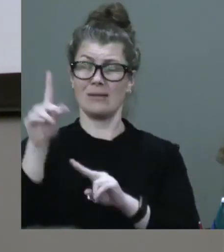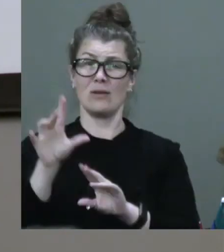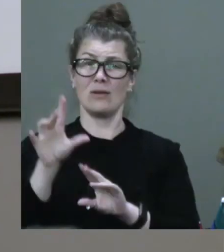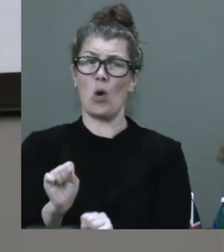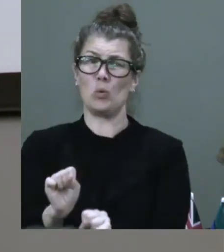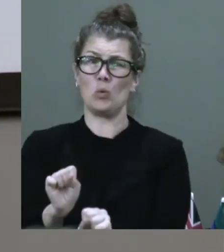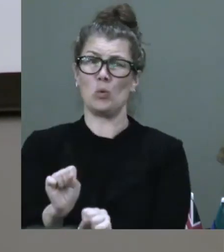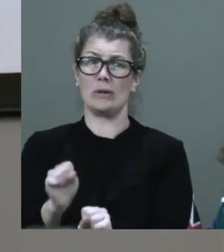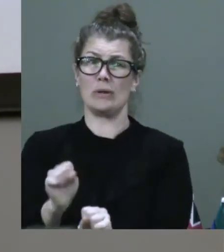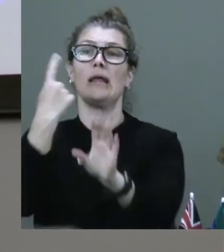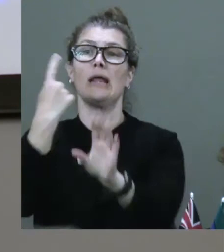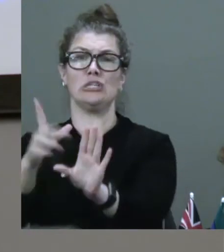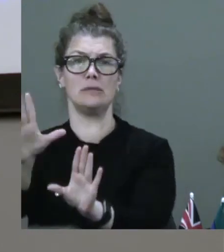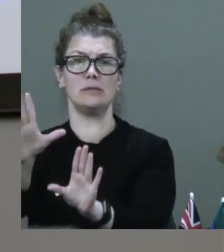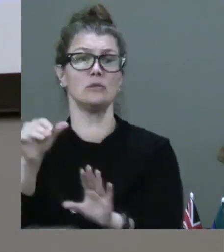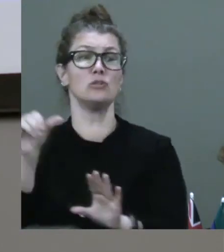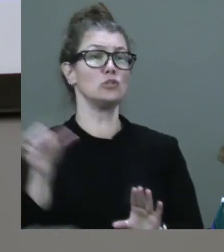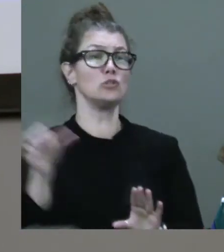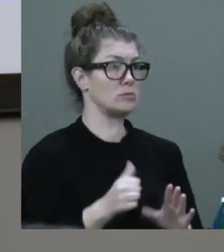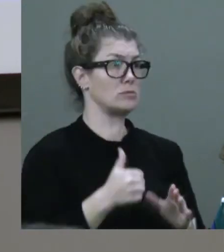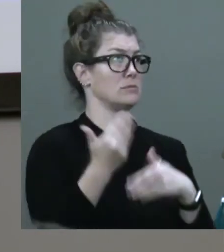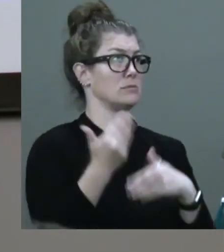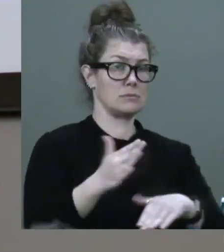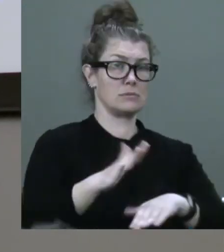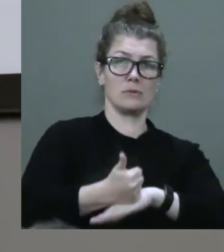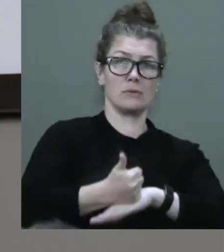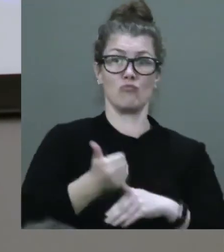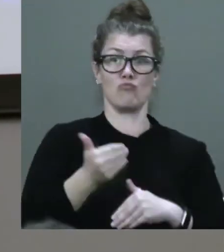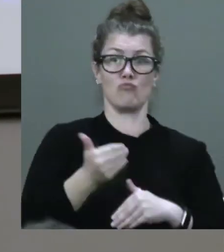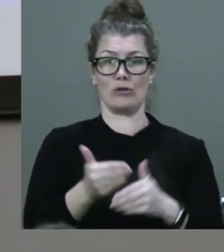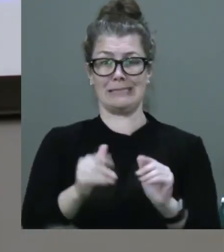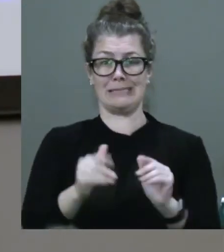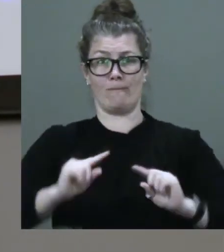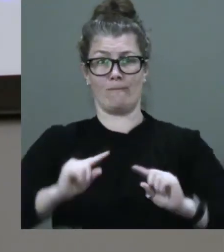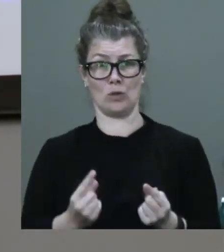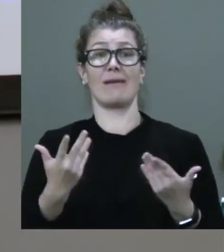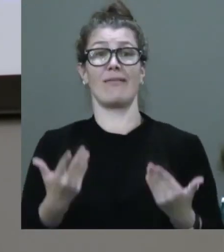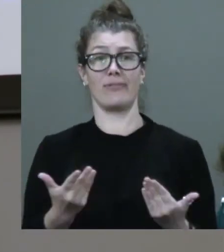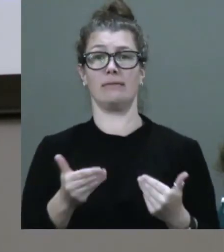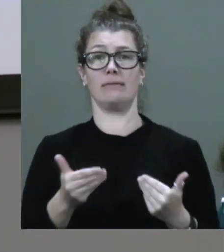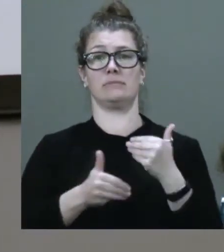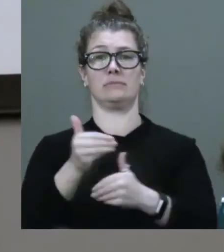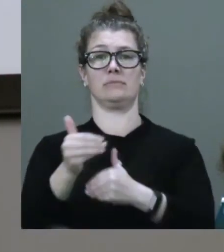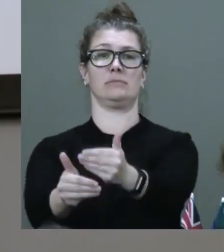until next year, get those processes in place first, and then go from there.